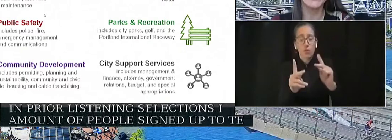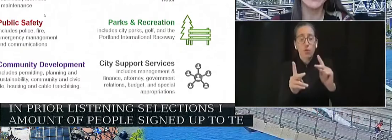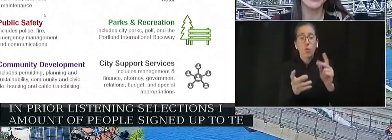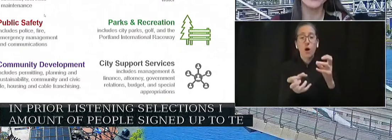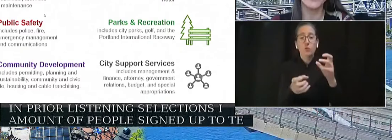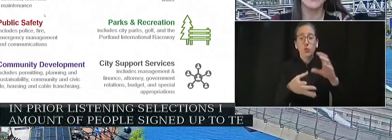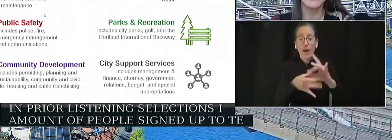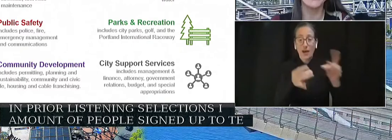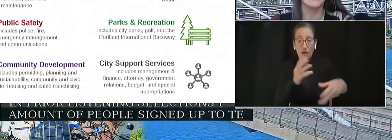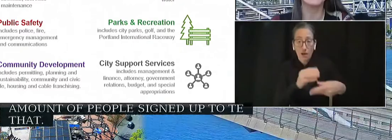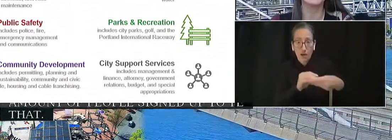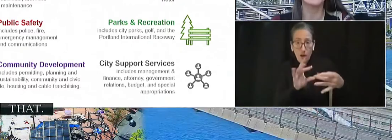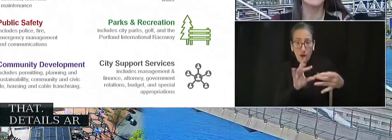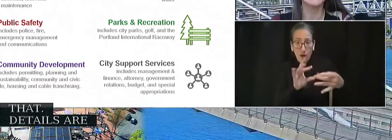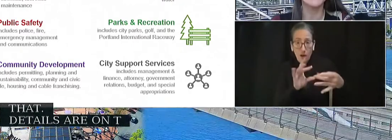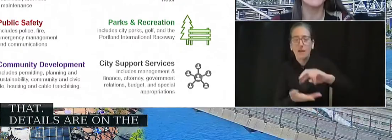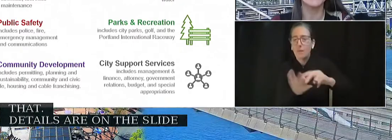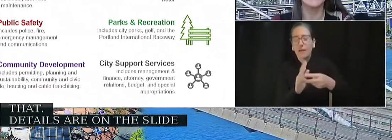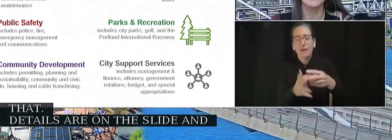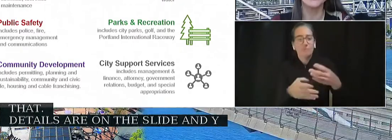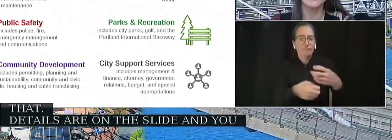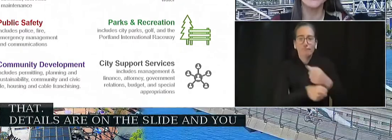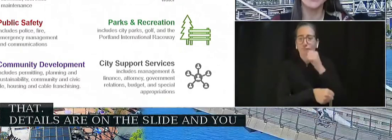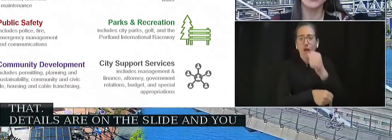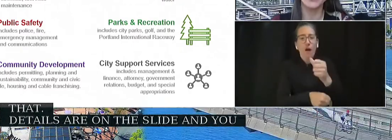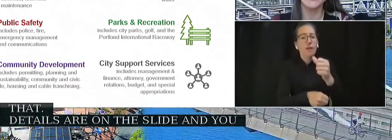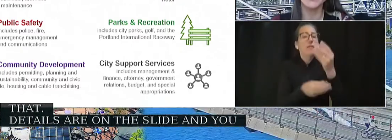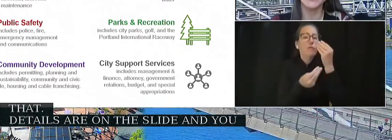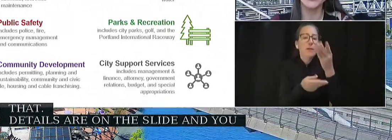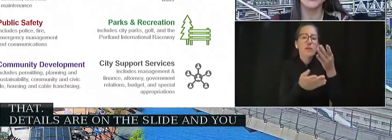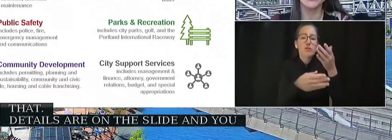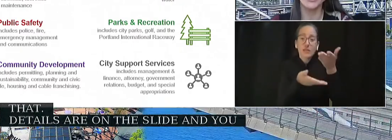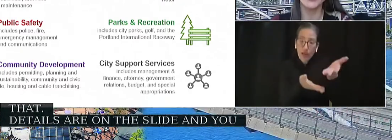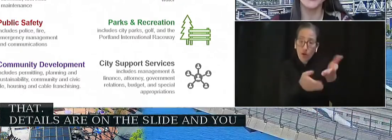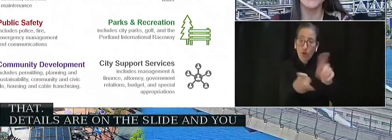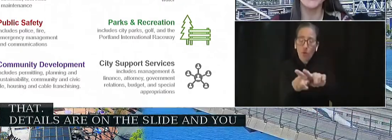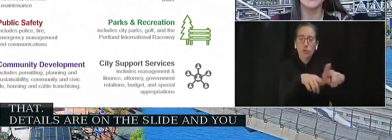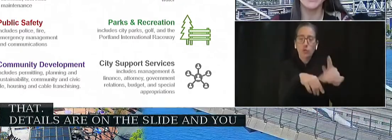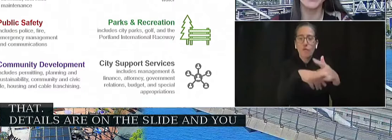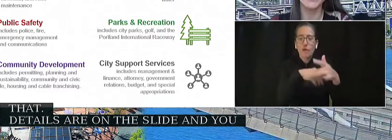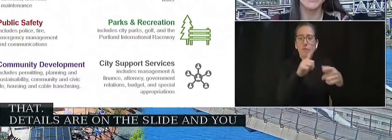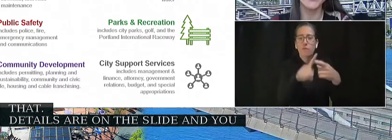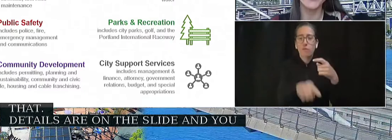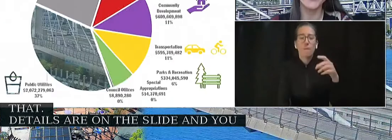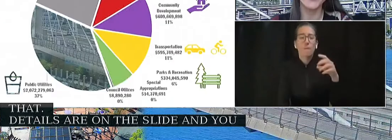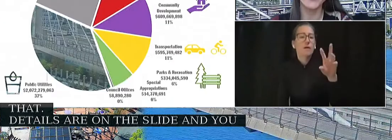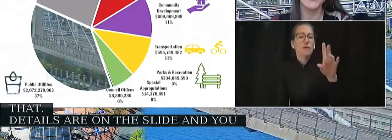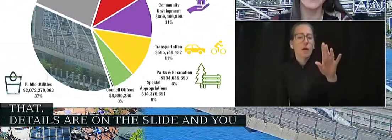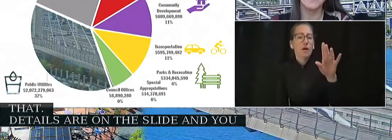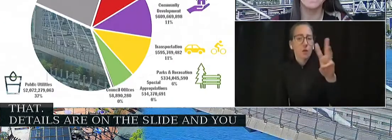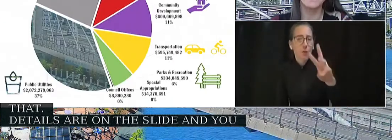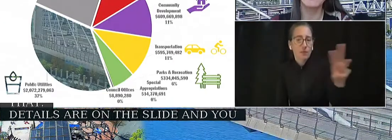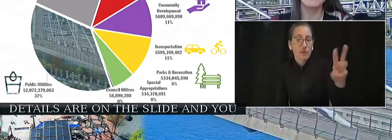watch the full presentation provided at the April 12th session, which is available on the city's YouTube channel. Next slide, please.